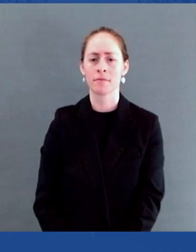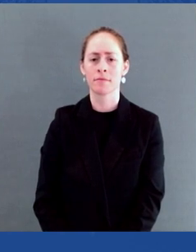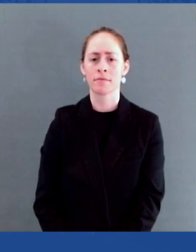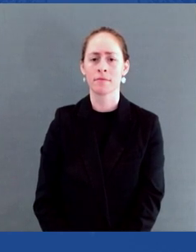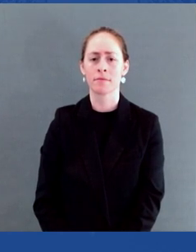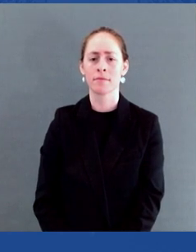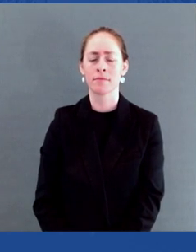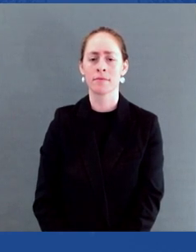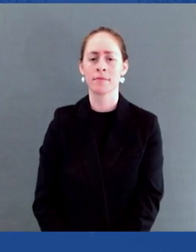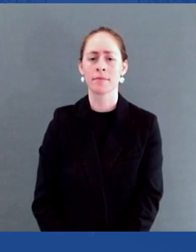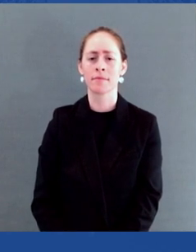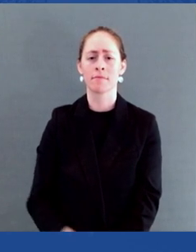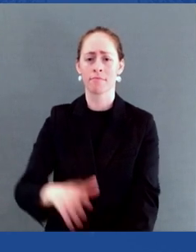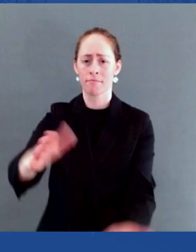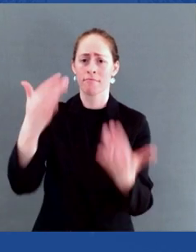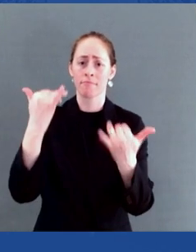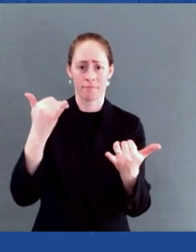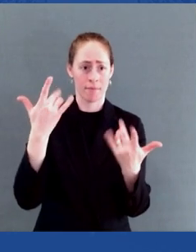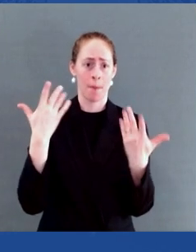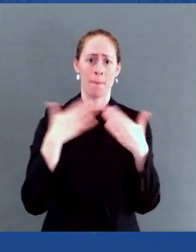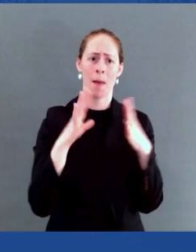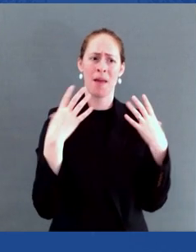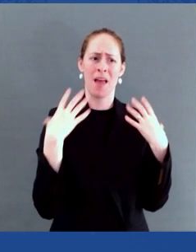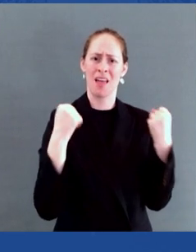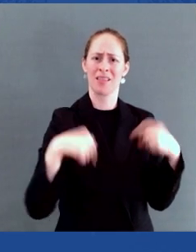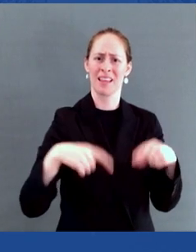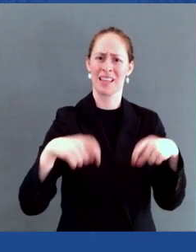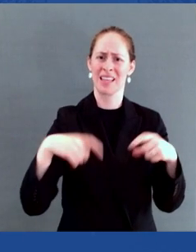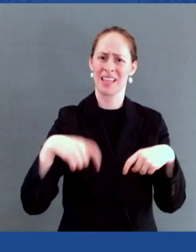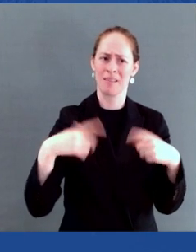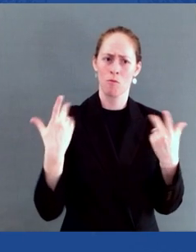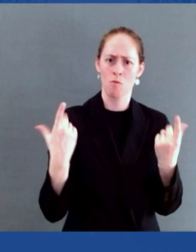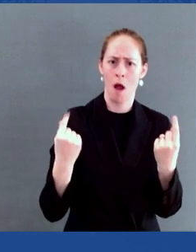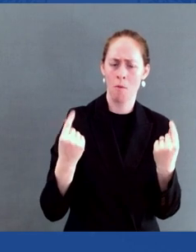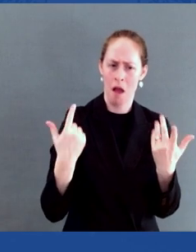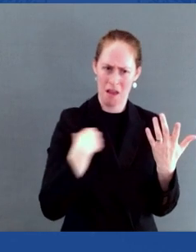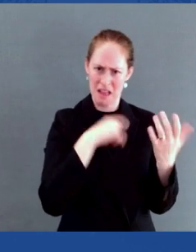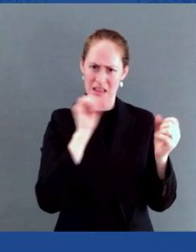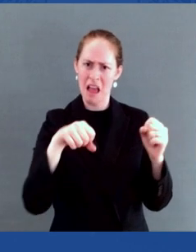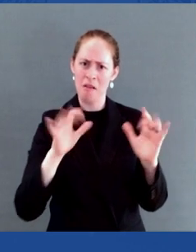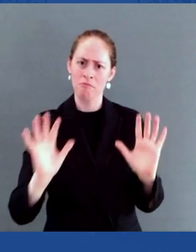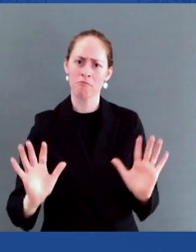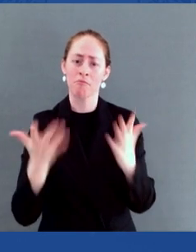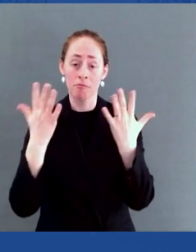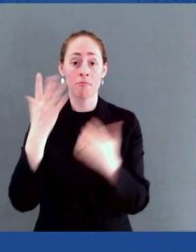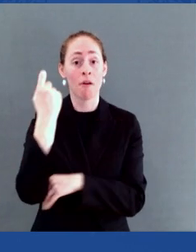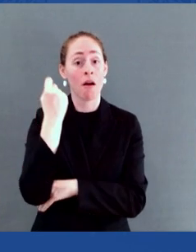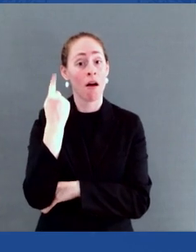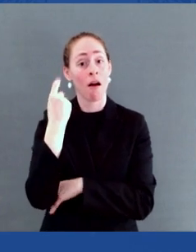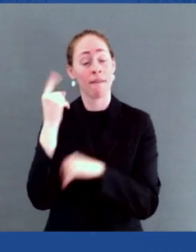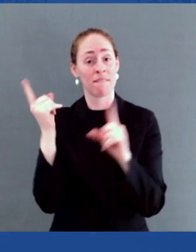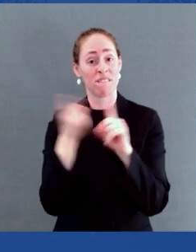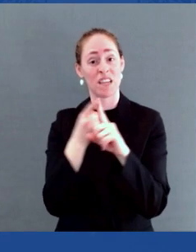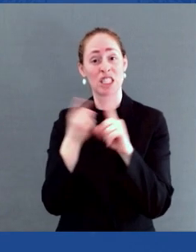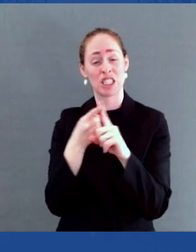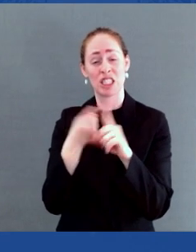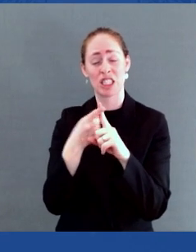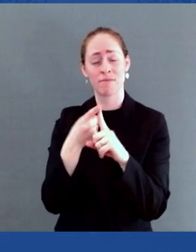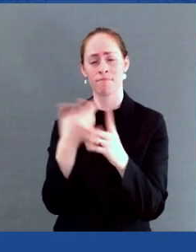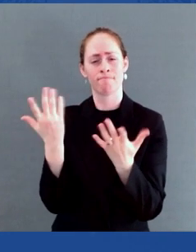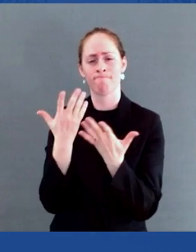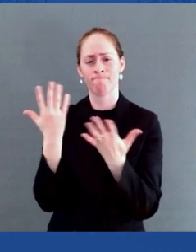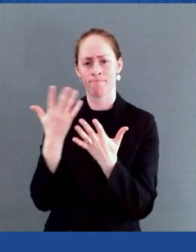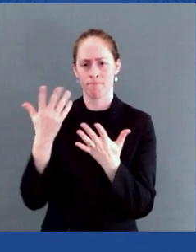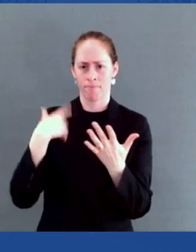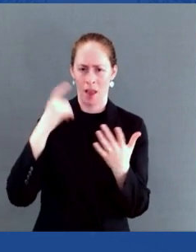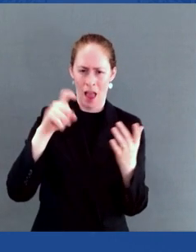HIV epidemic is an opportunity to not just focus on the volume of clients and the number of patients served, but to the